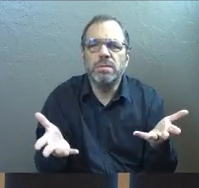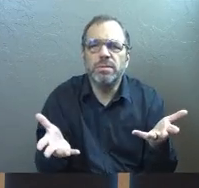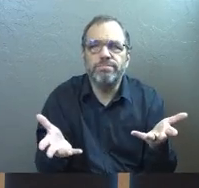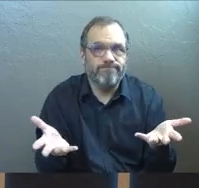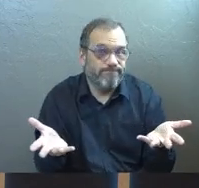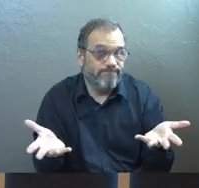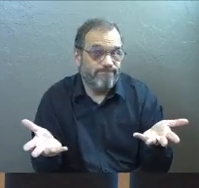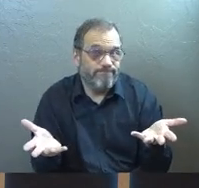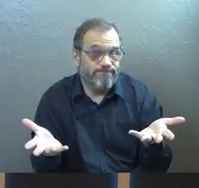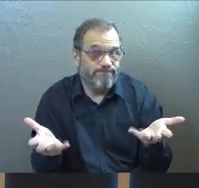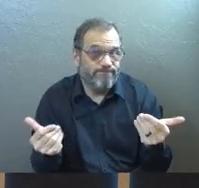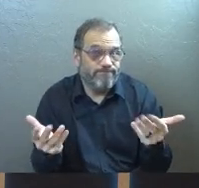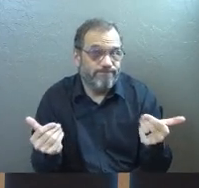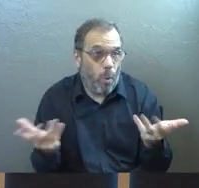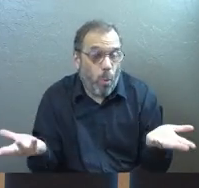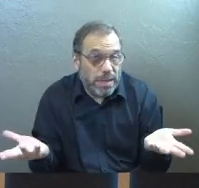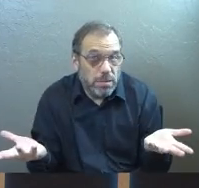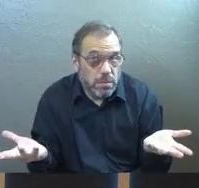What prison are you in?